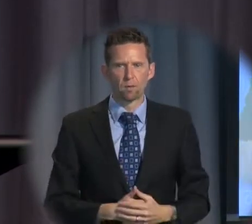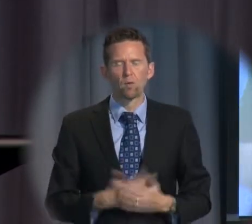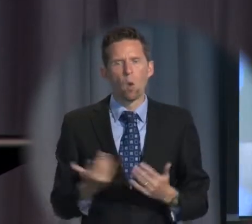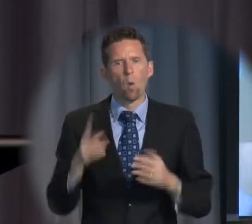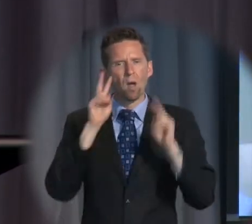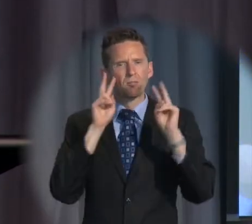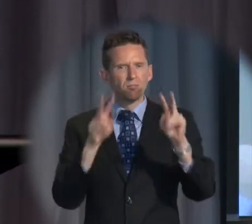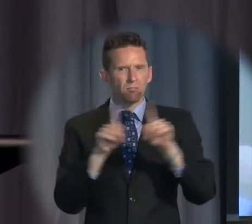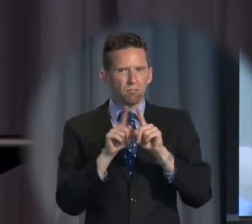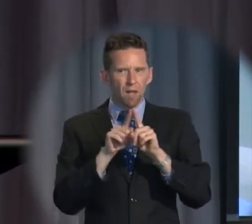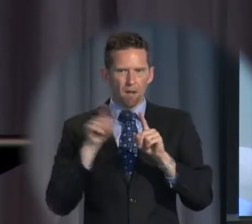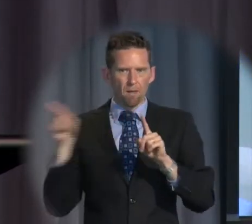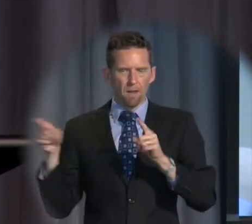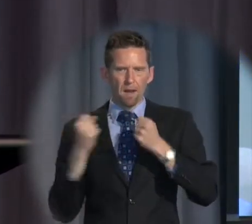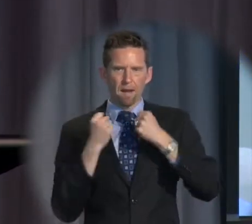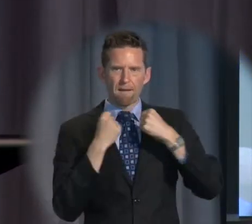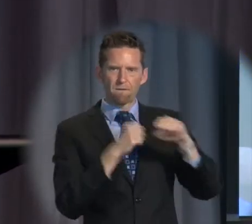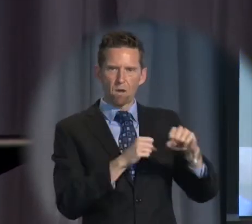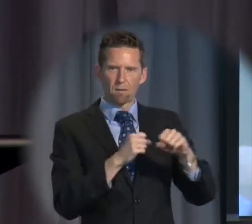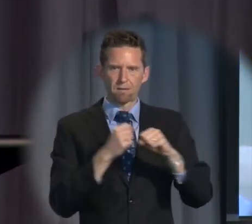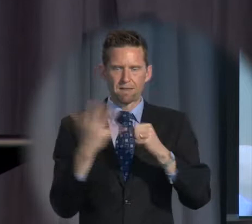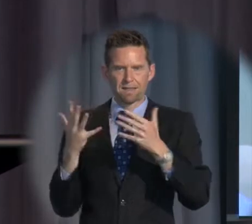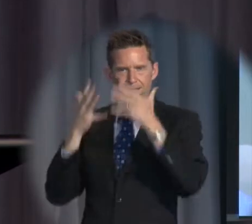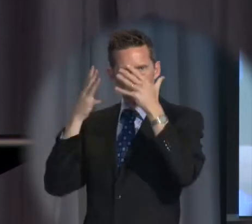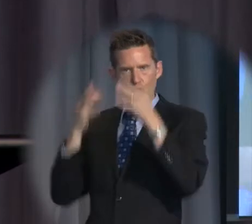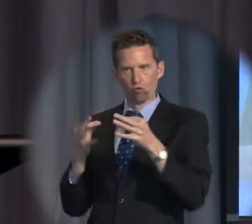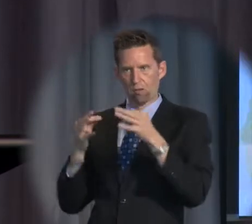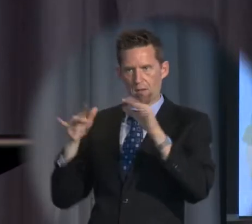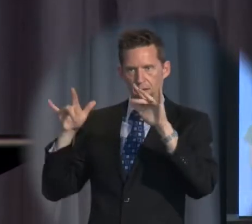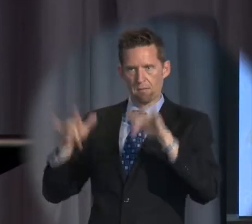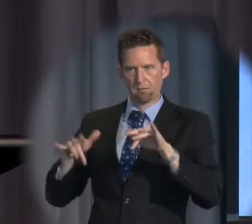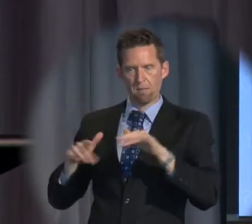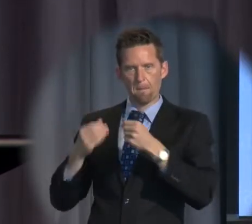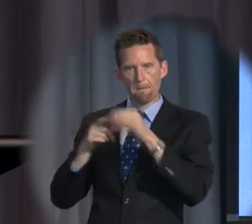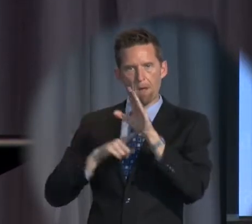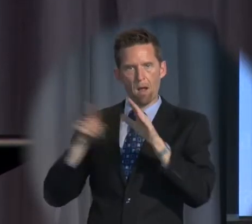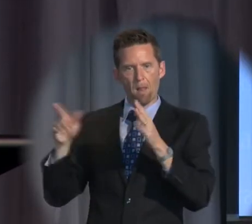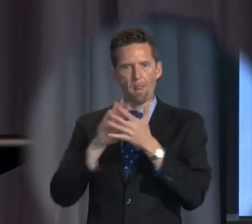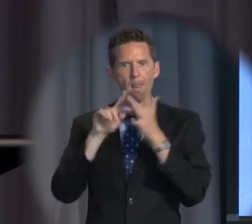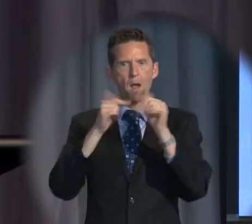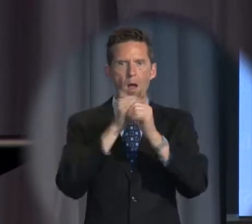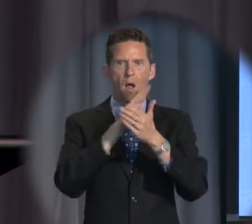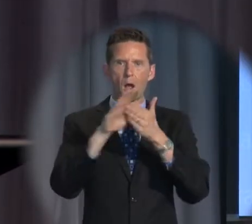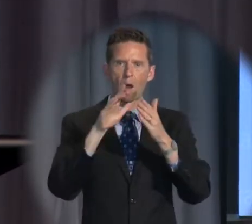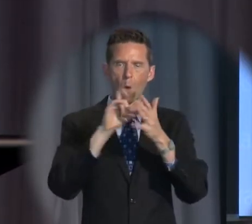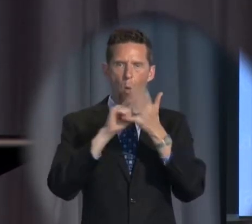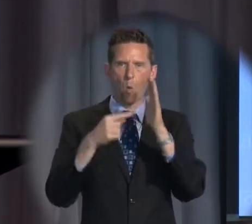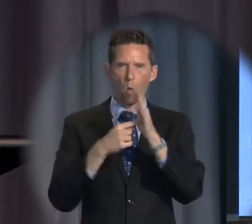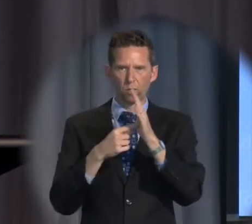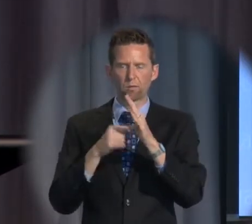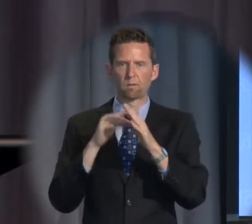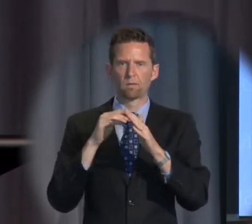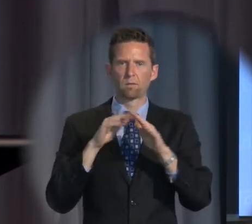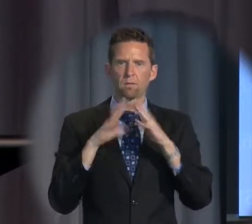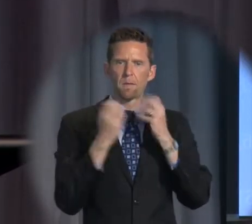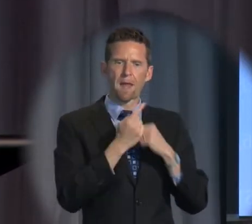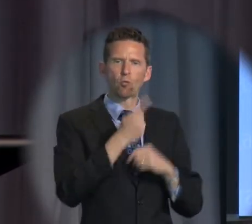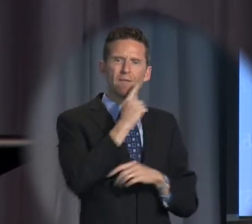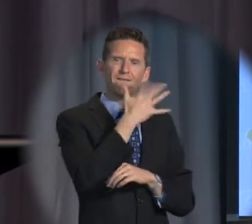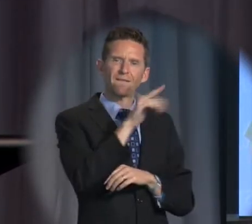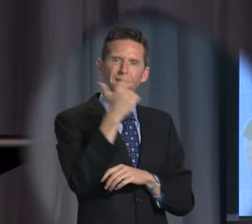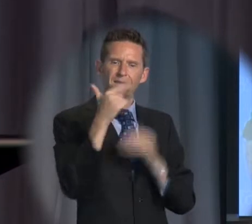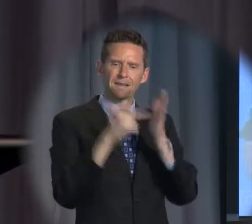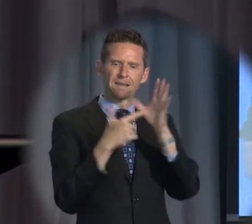avoid any decision which has yet, of course, to be handed down by the High Court with regard to the 157 Tamils,